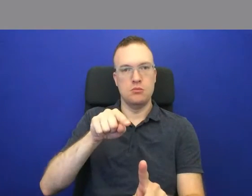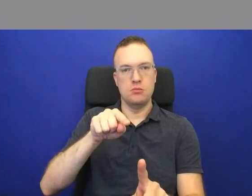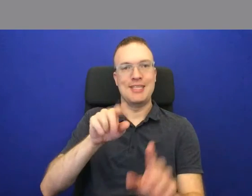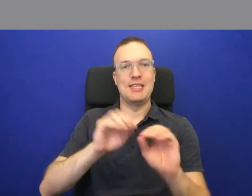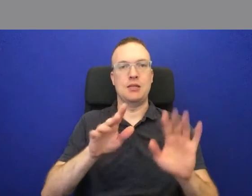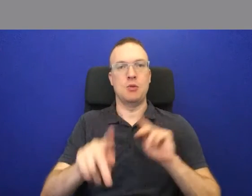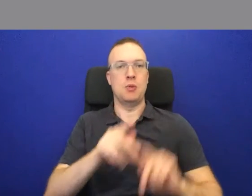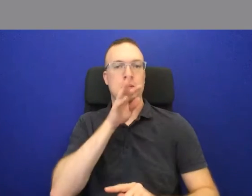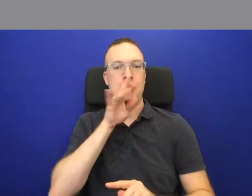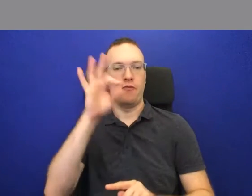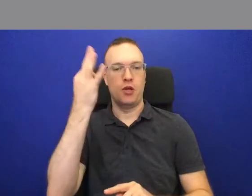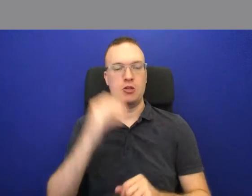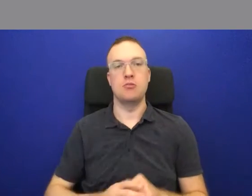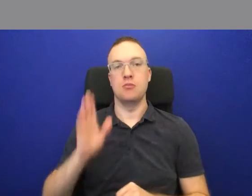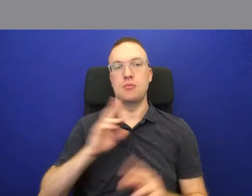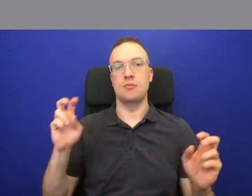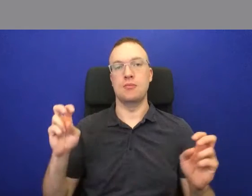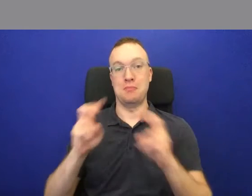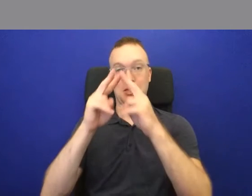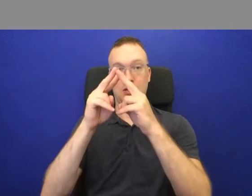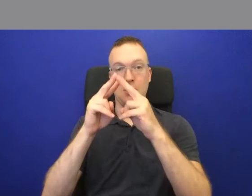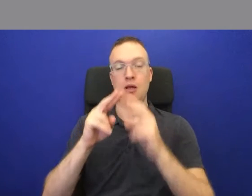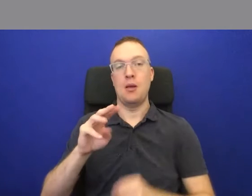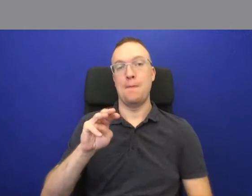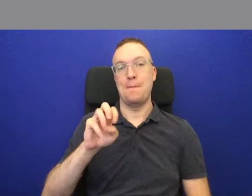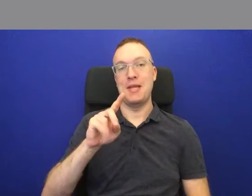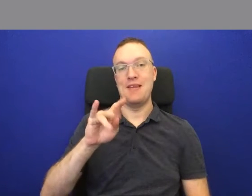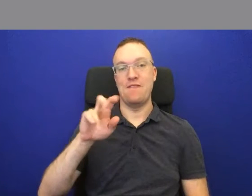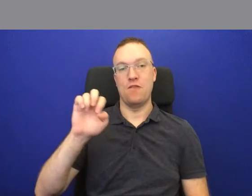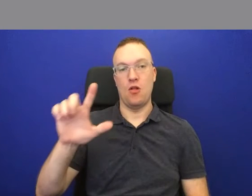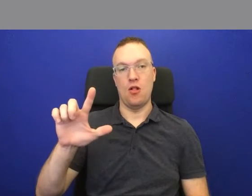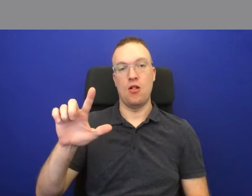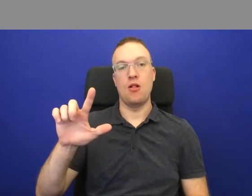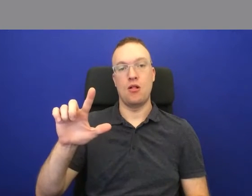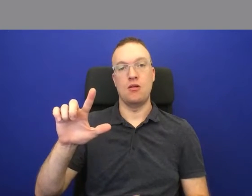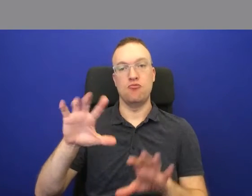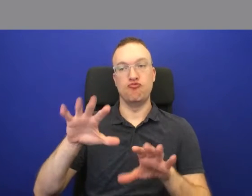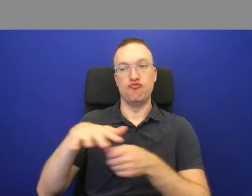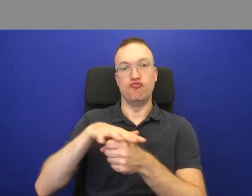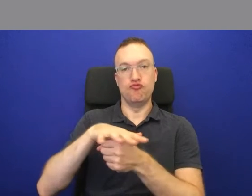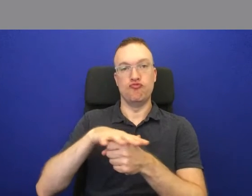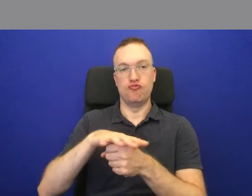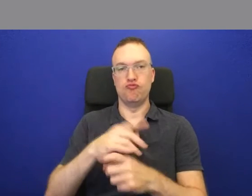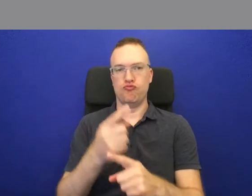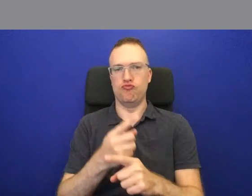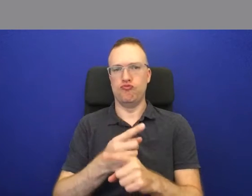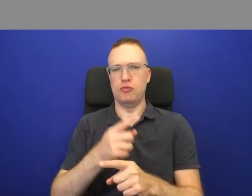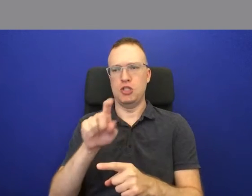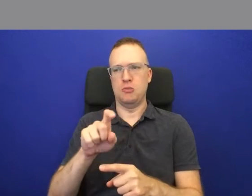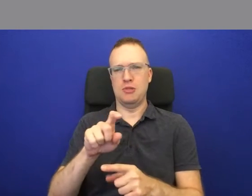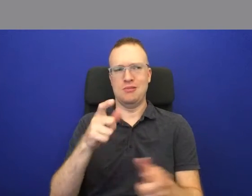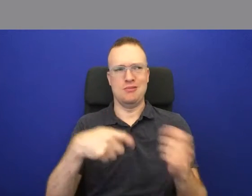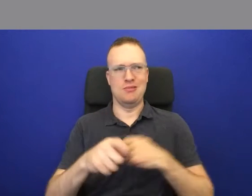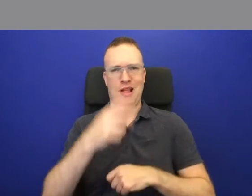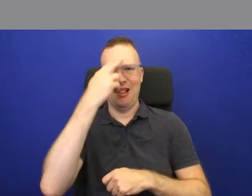Paris was a medieval monk, and you would be right in thinking that he should be using Latin to